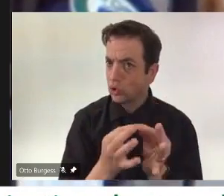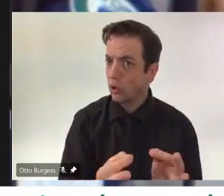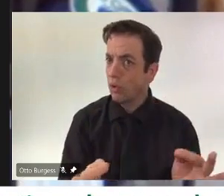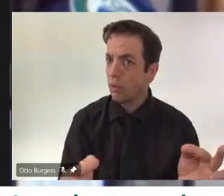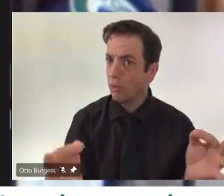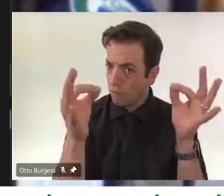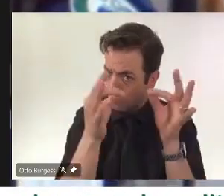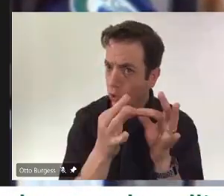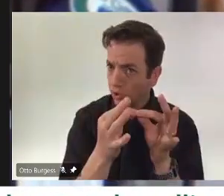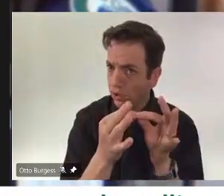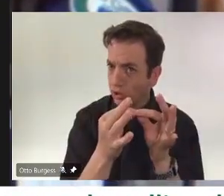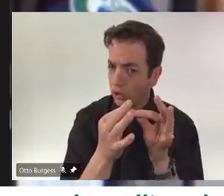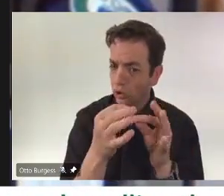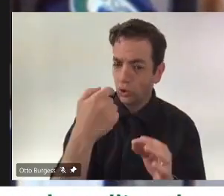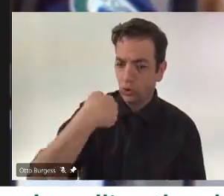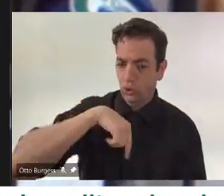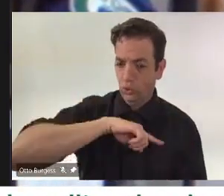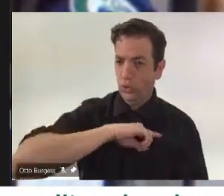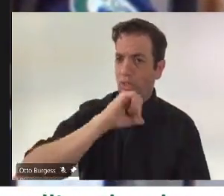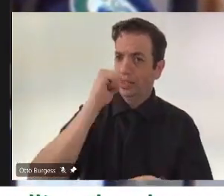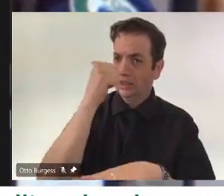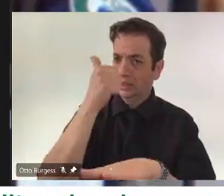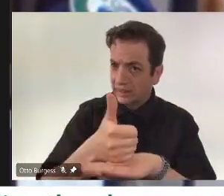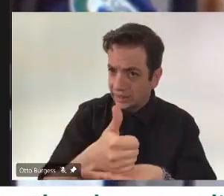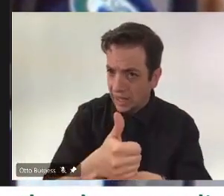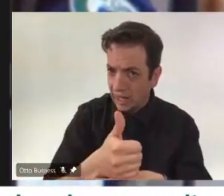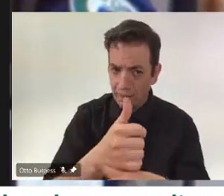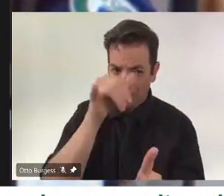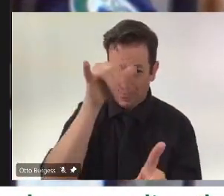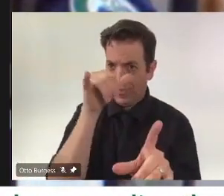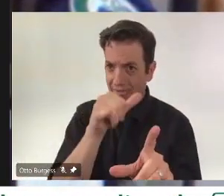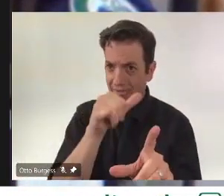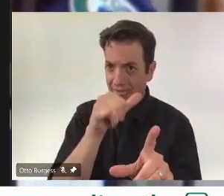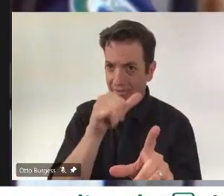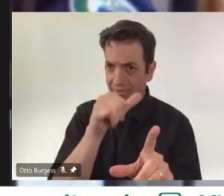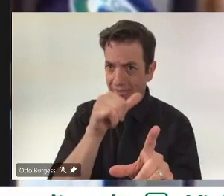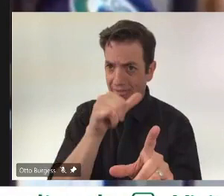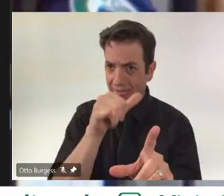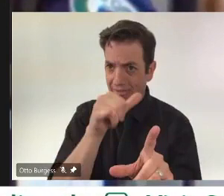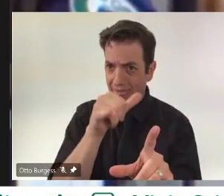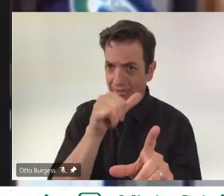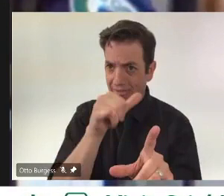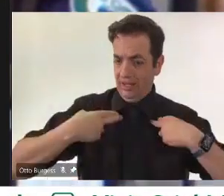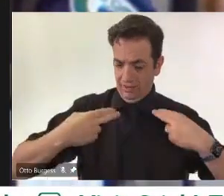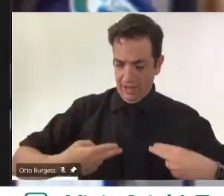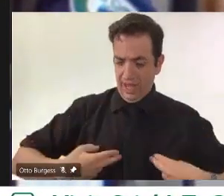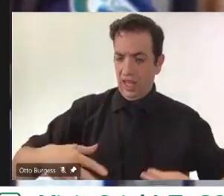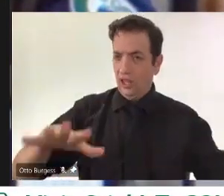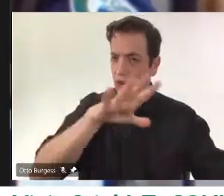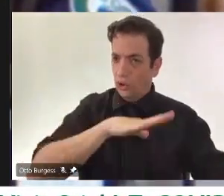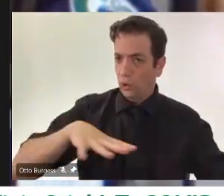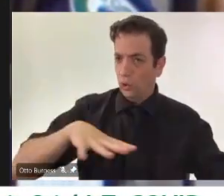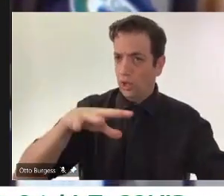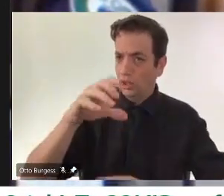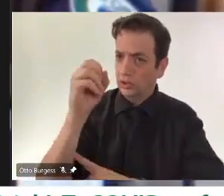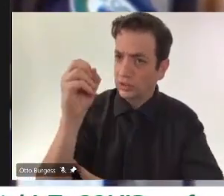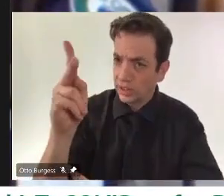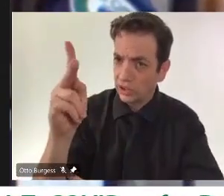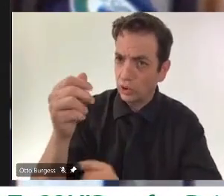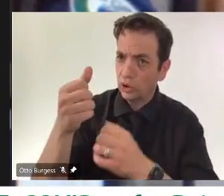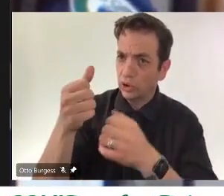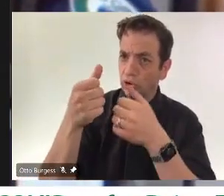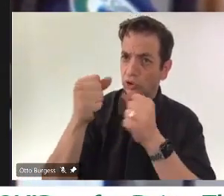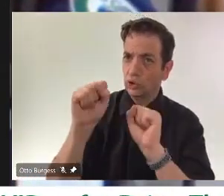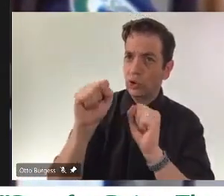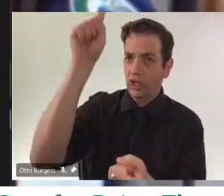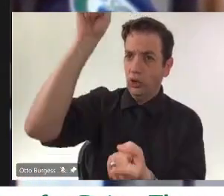and it's in order to get where we are today to make sure that people are safe and that we keep COVID-19 under control across